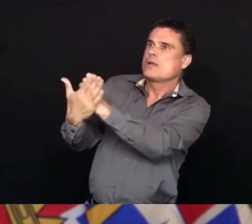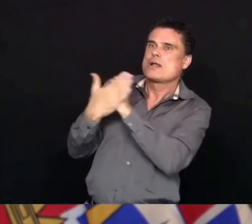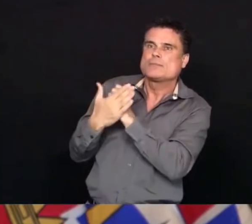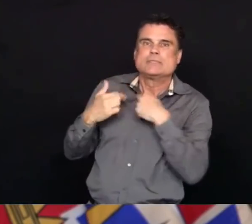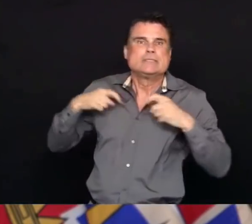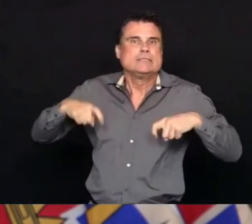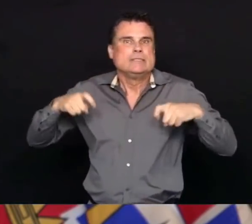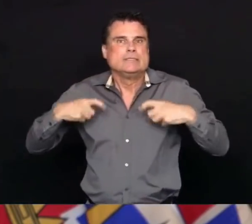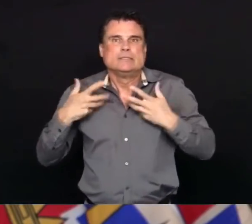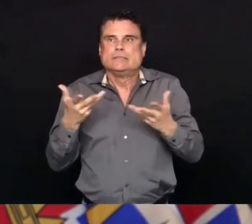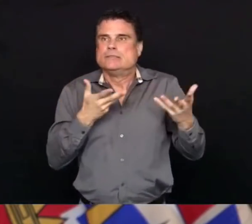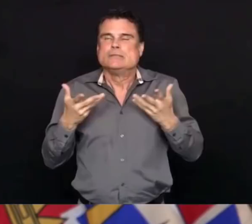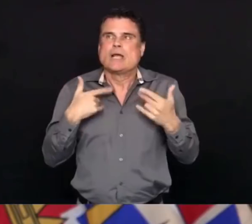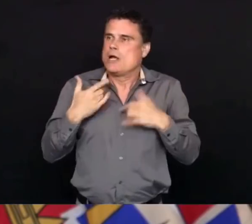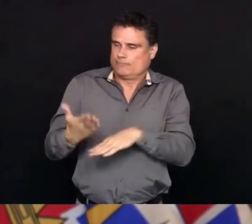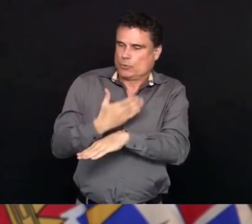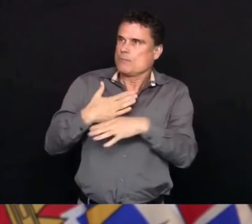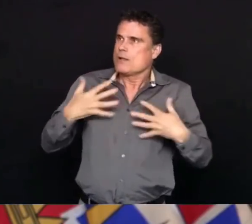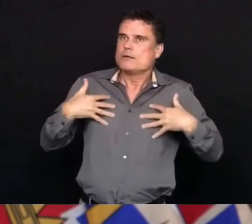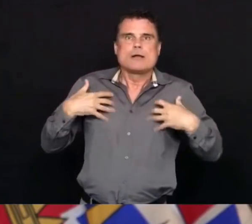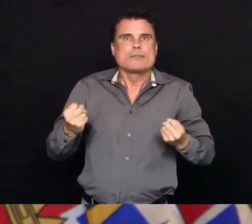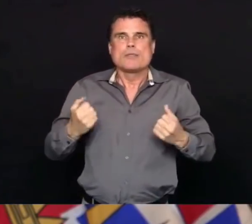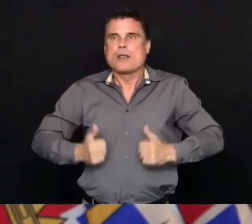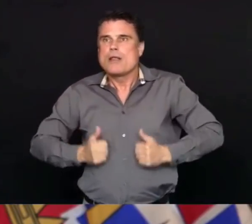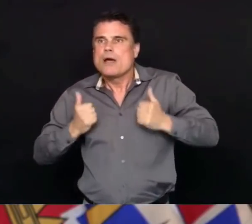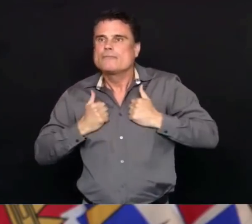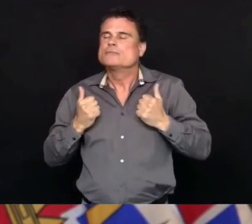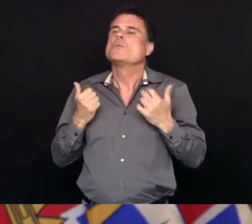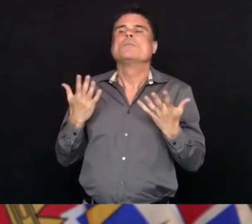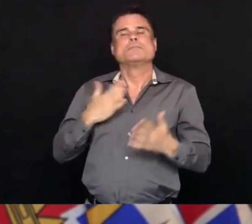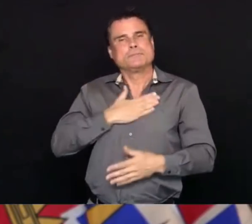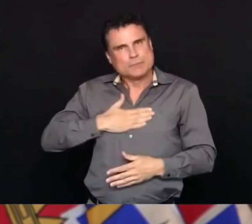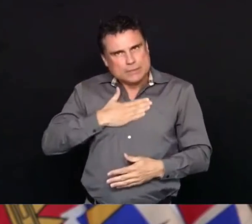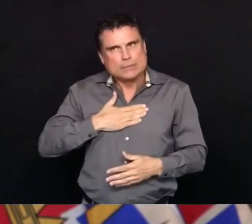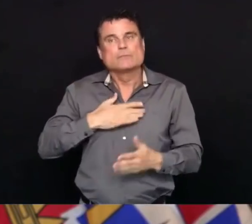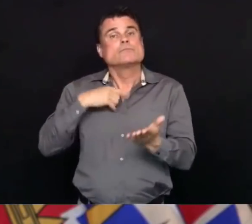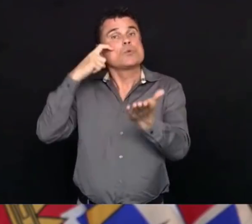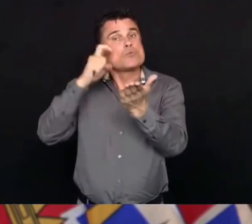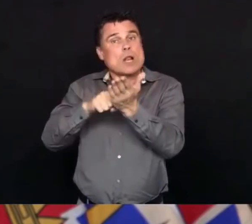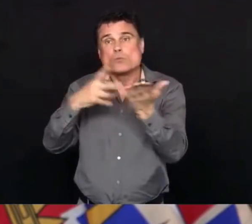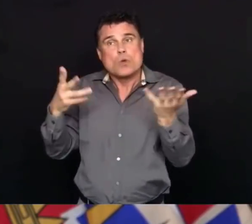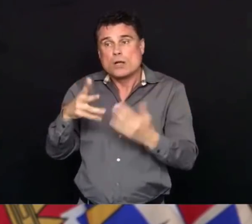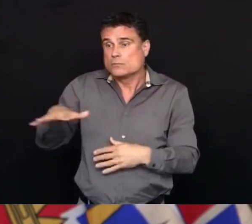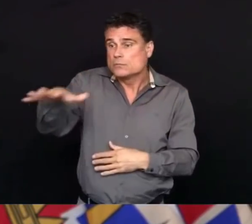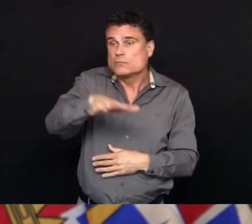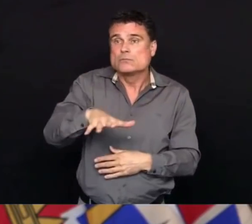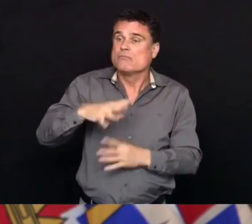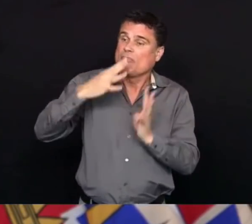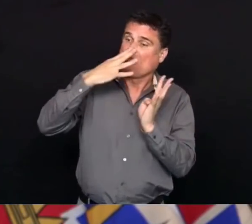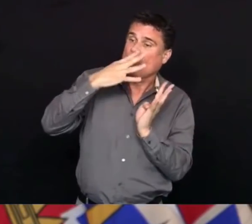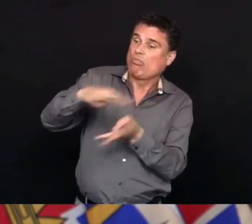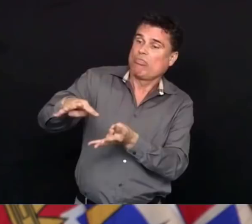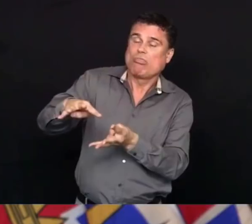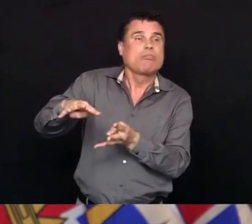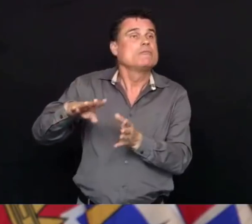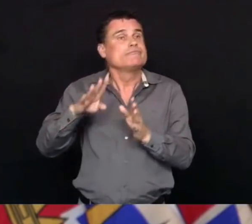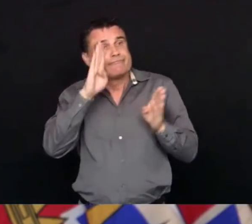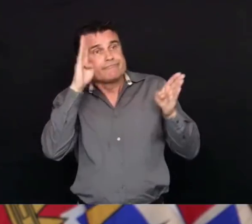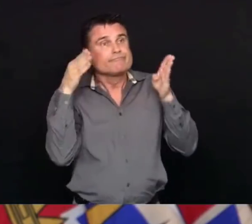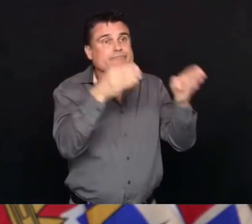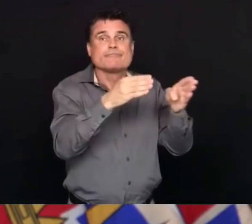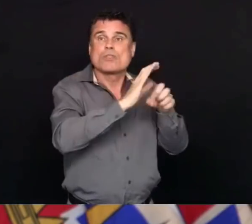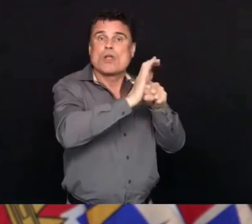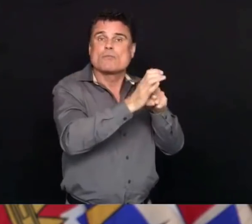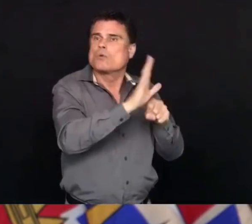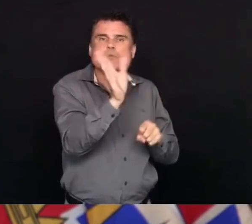alone. That we are not slowing down our response or taking our focus off the importance of being able